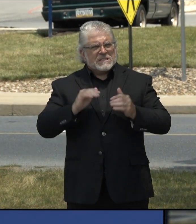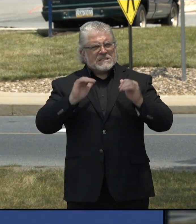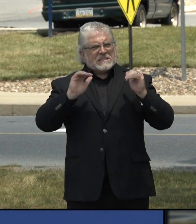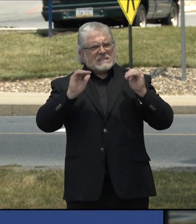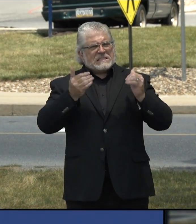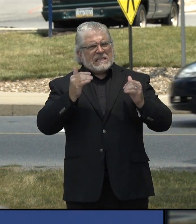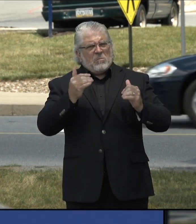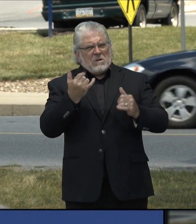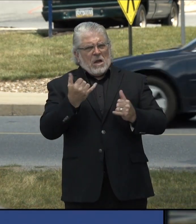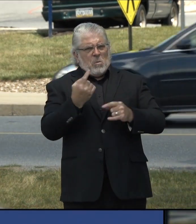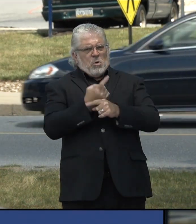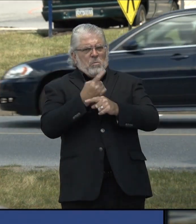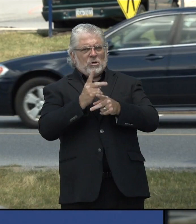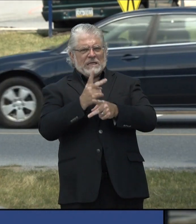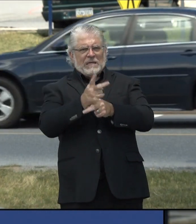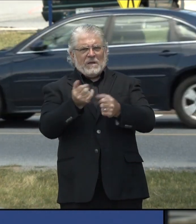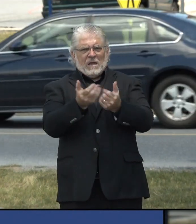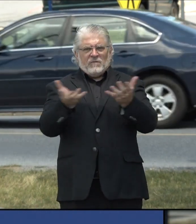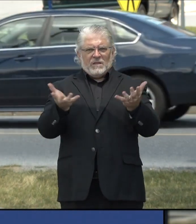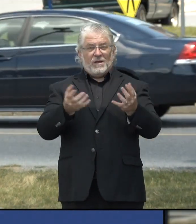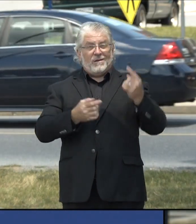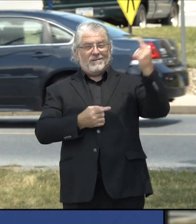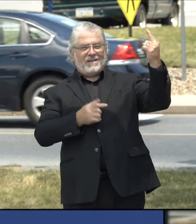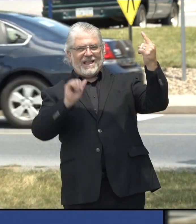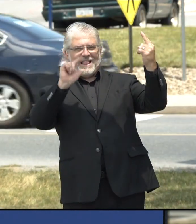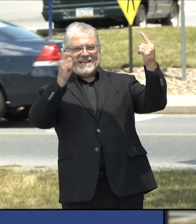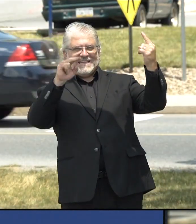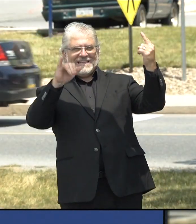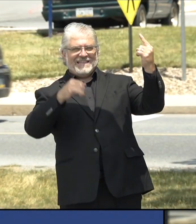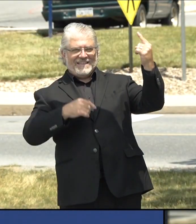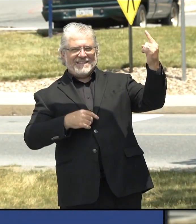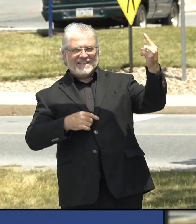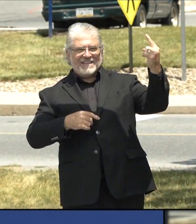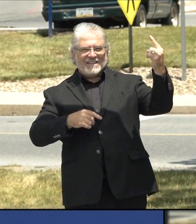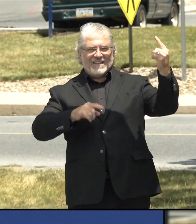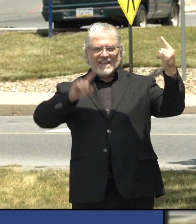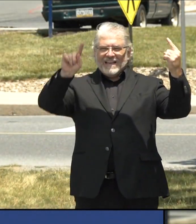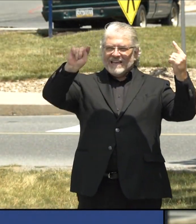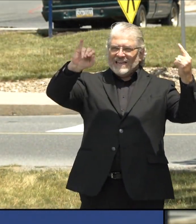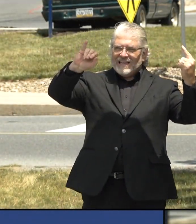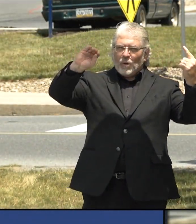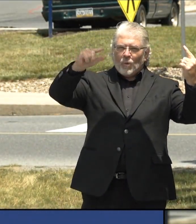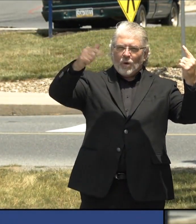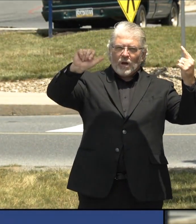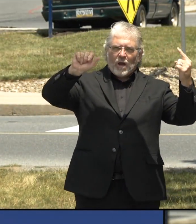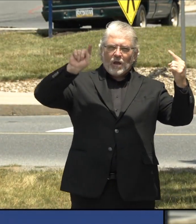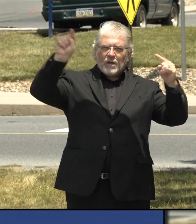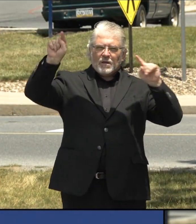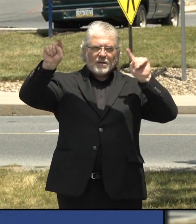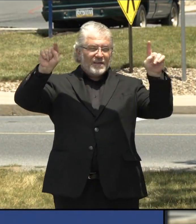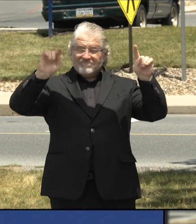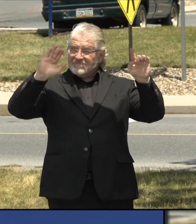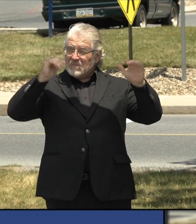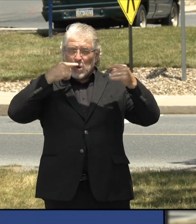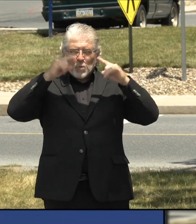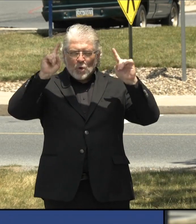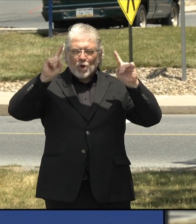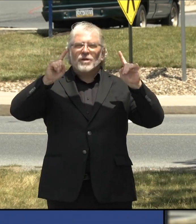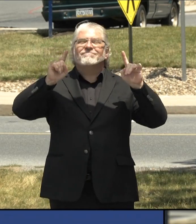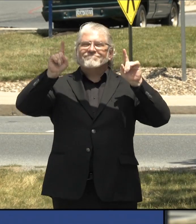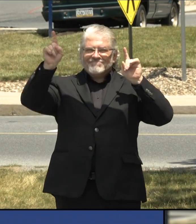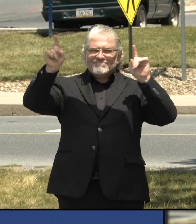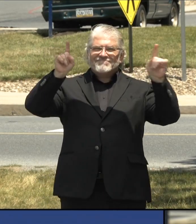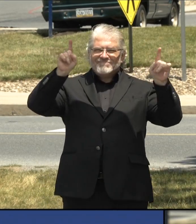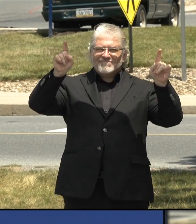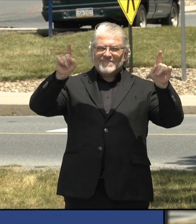works in Allegheny County is not necessarily going to work in Tioga County. And we at the state level will continue to do our job of trying to